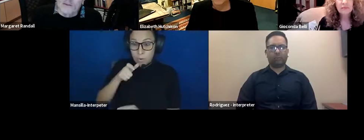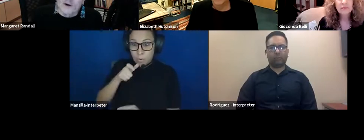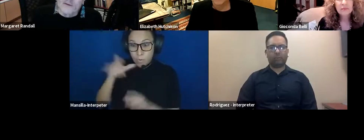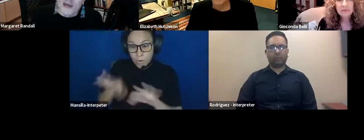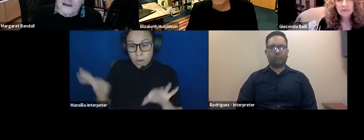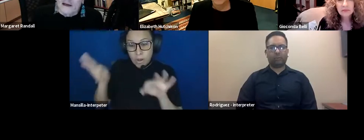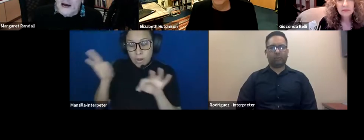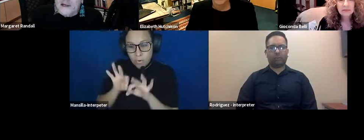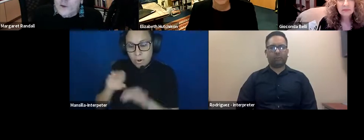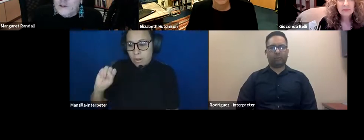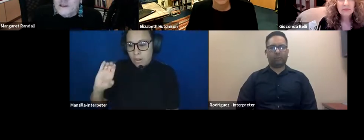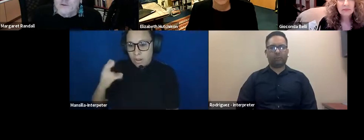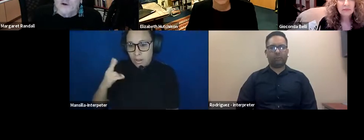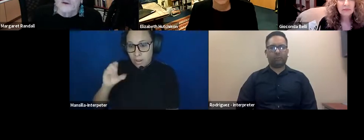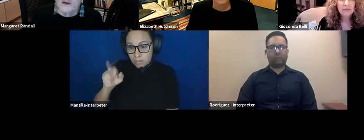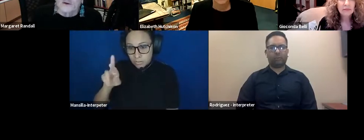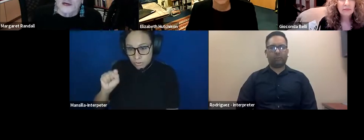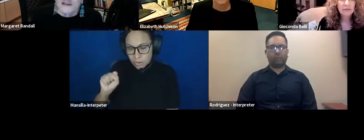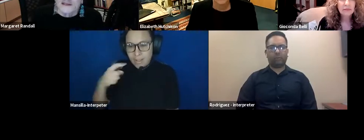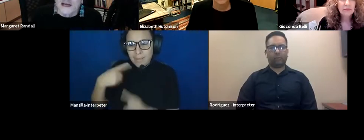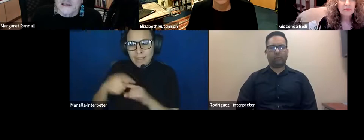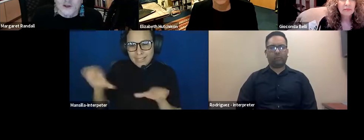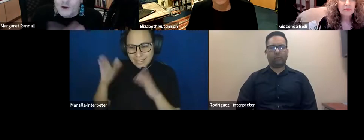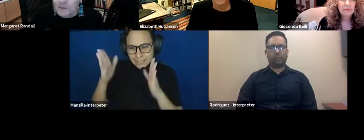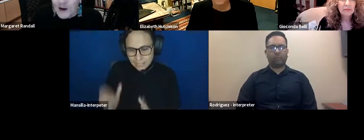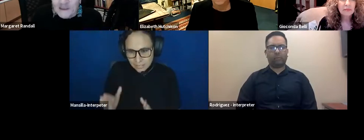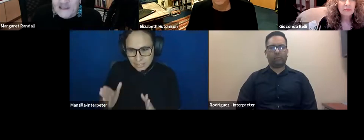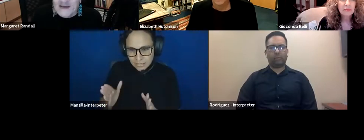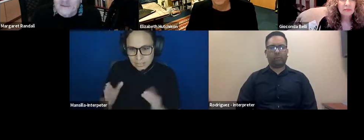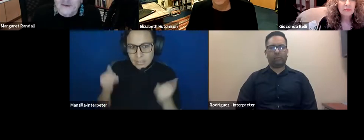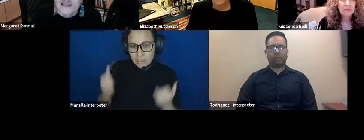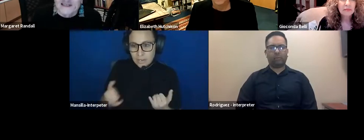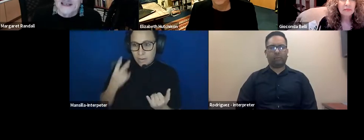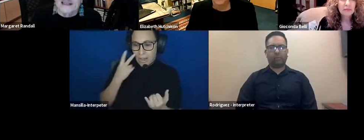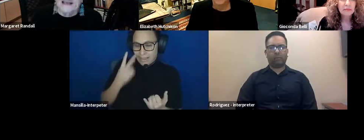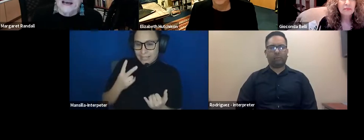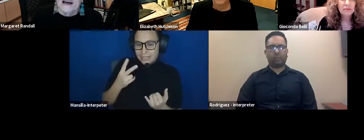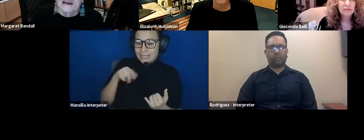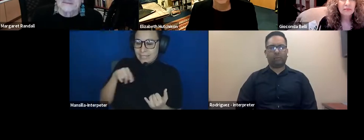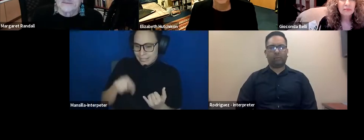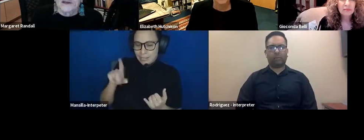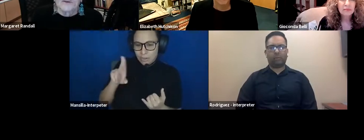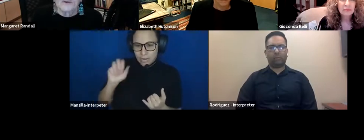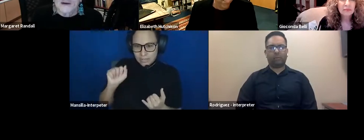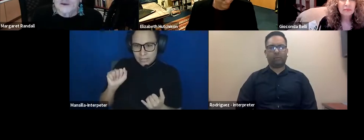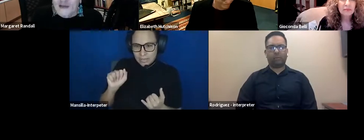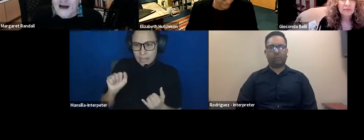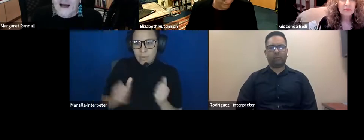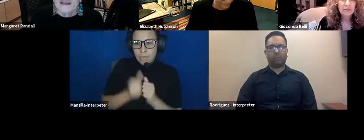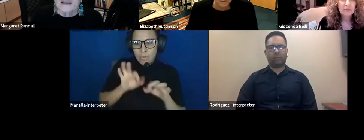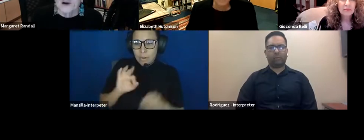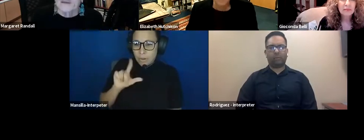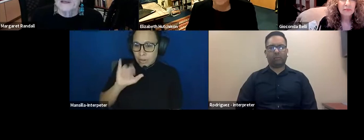more and more of that. I know we're seeing more of it in the United States. You're a prime example of this, Liz. Roberto